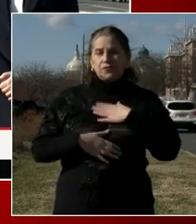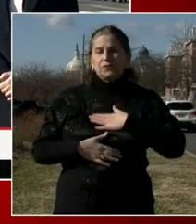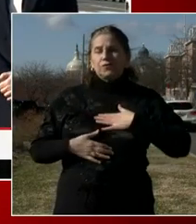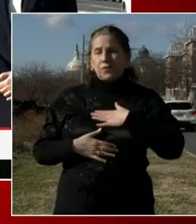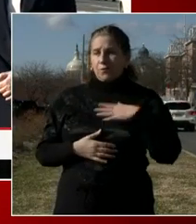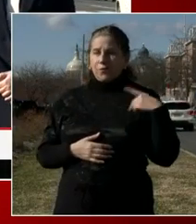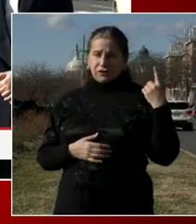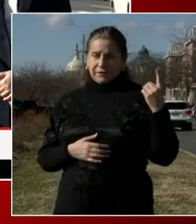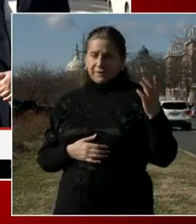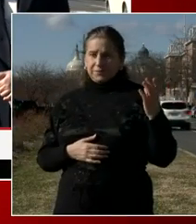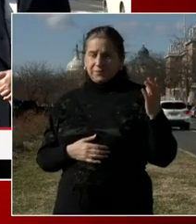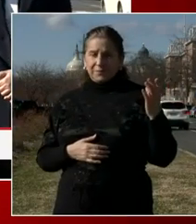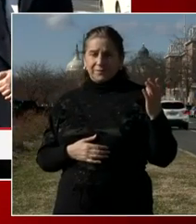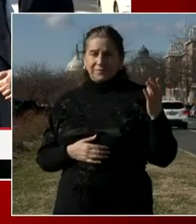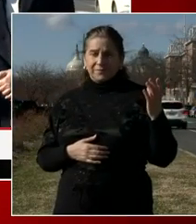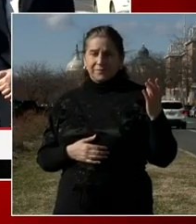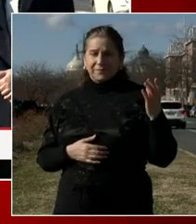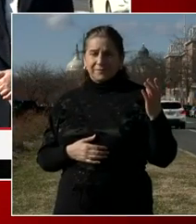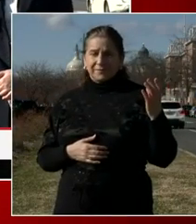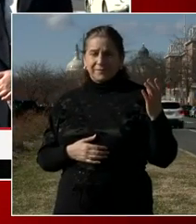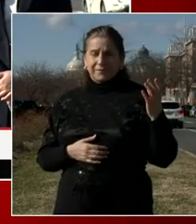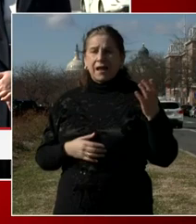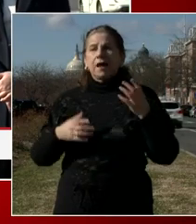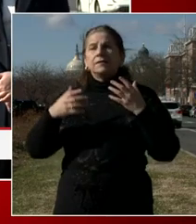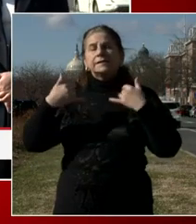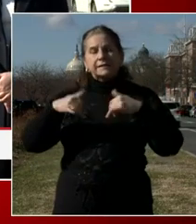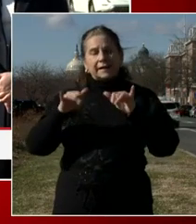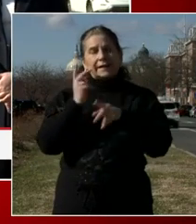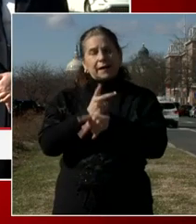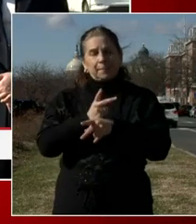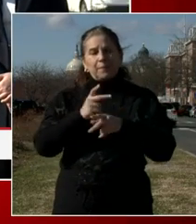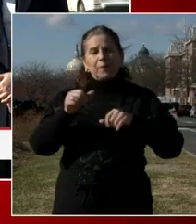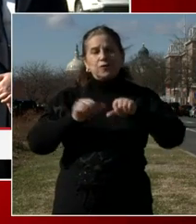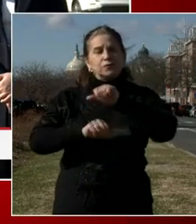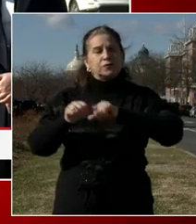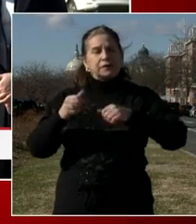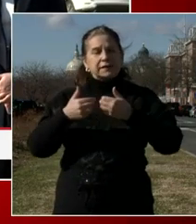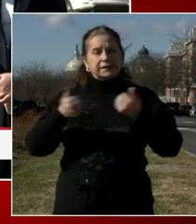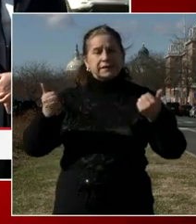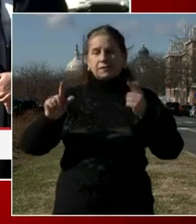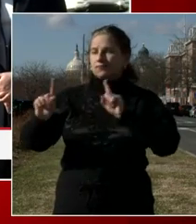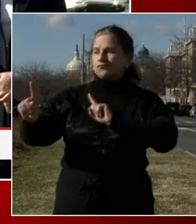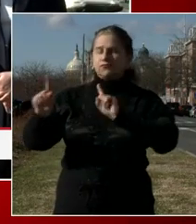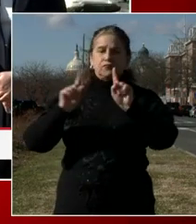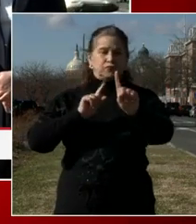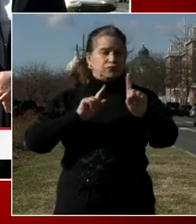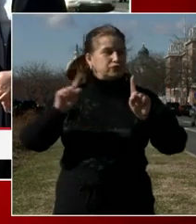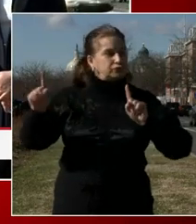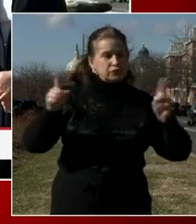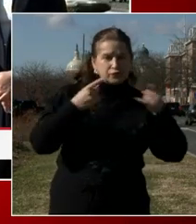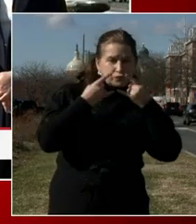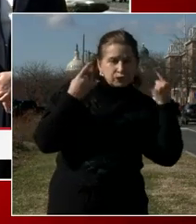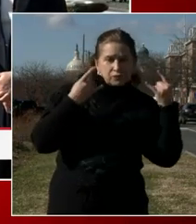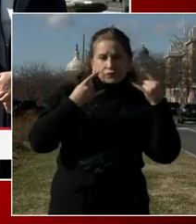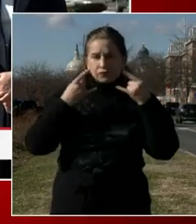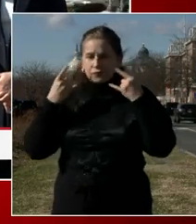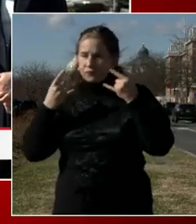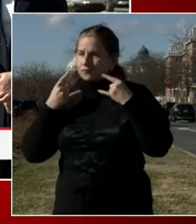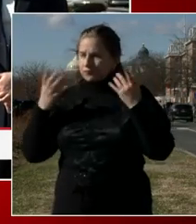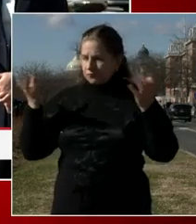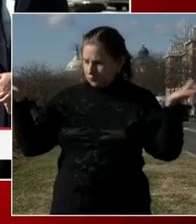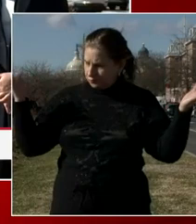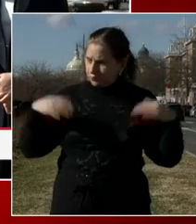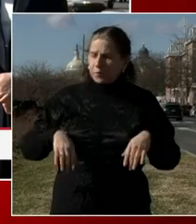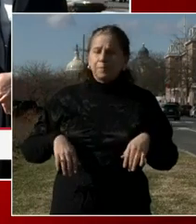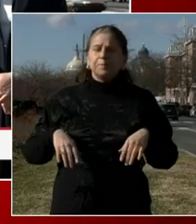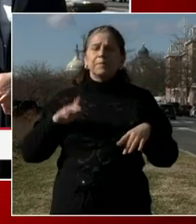visiting our neighborhoods and how safe Washington is, even though the perception might be of concern to those that are looking. So as